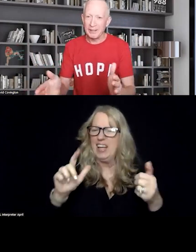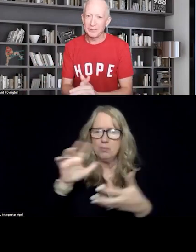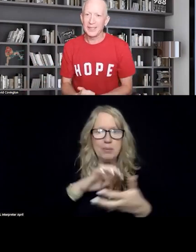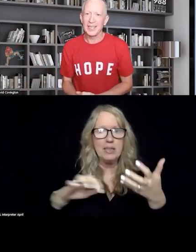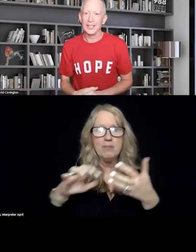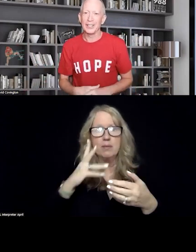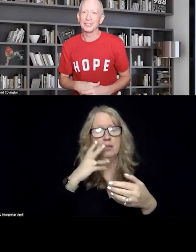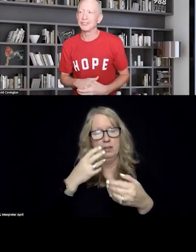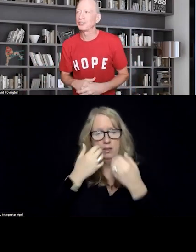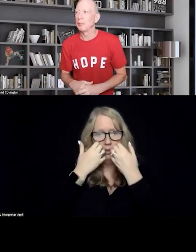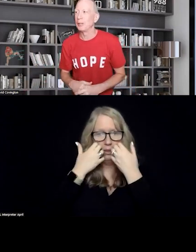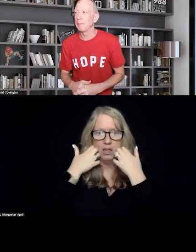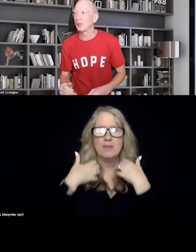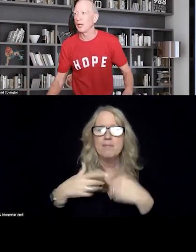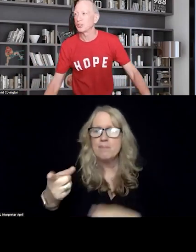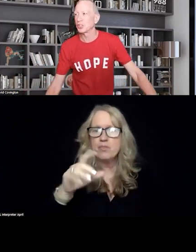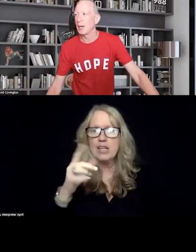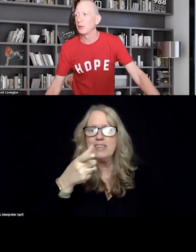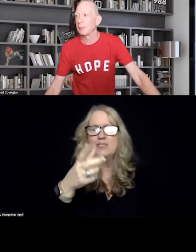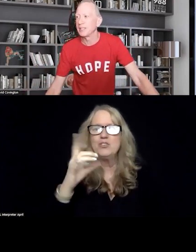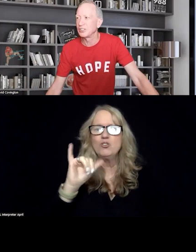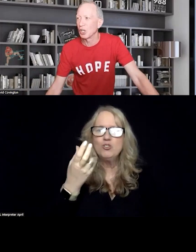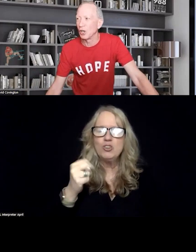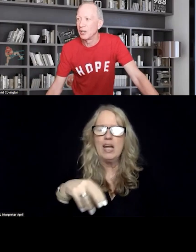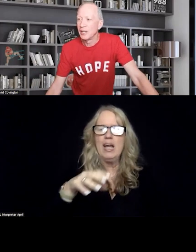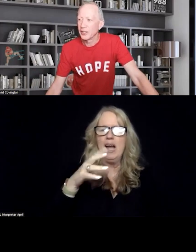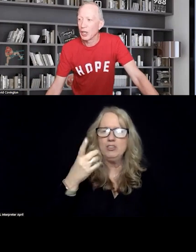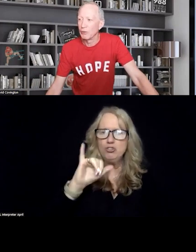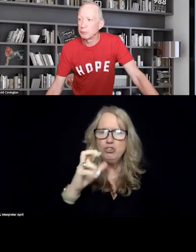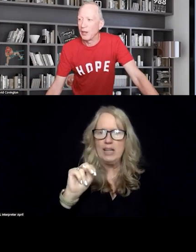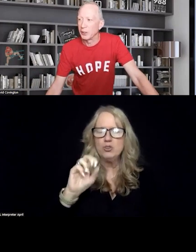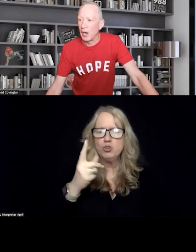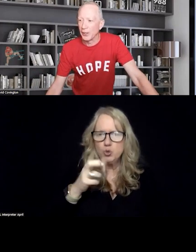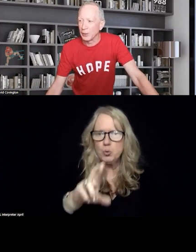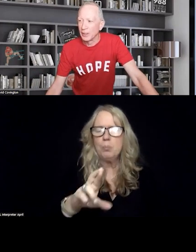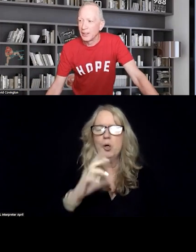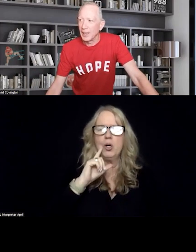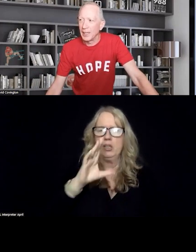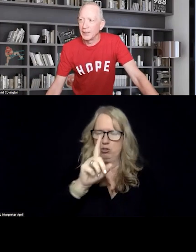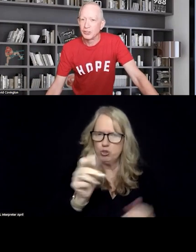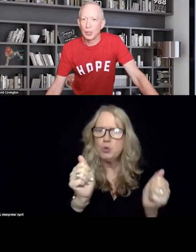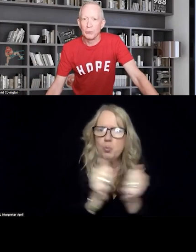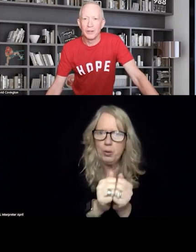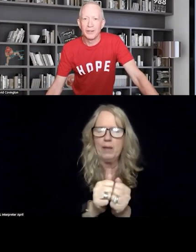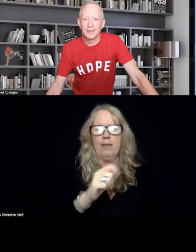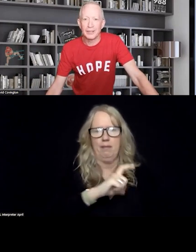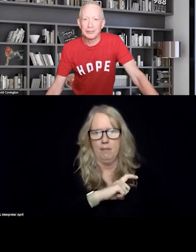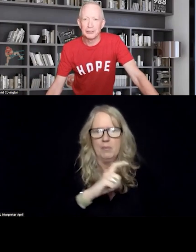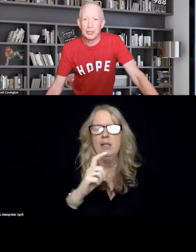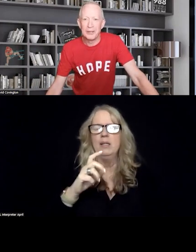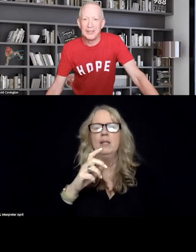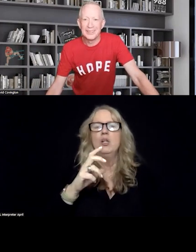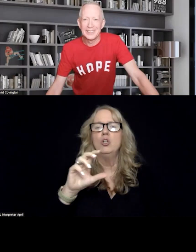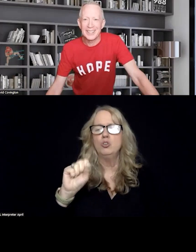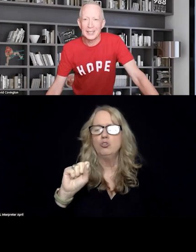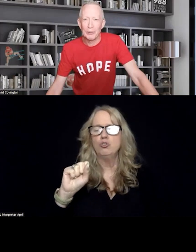affirmative, Dr. Jen Stuber, mental health should come with a police car, the co-responder model. So, Dr.